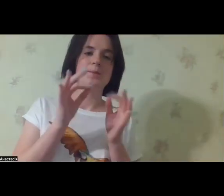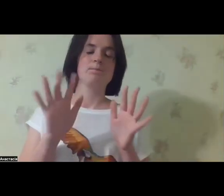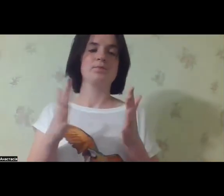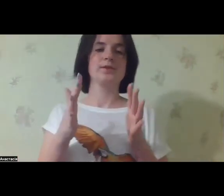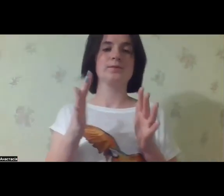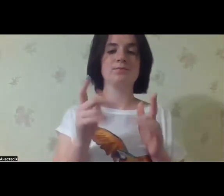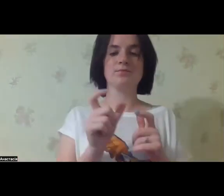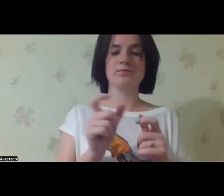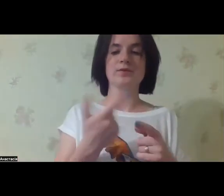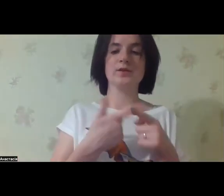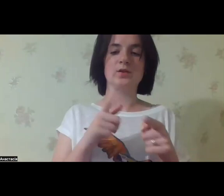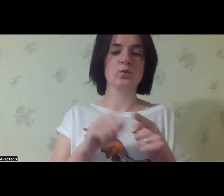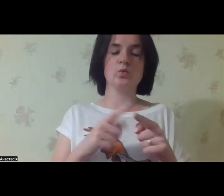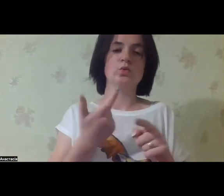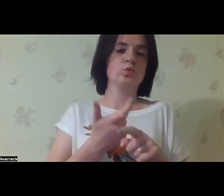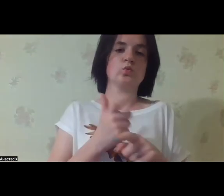It's a mini dialogue.